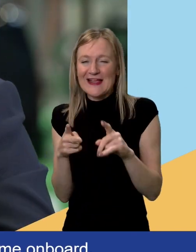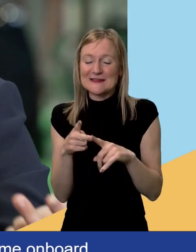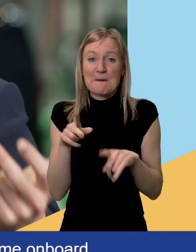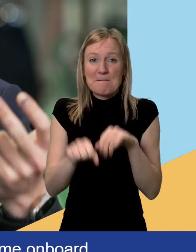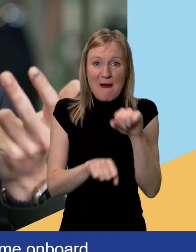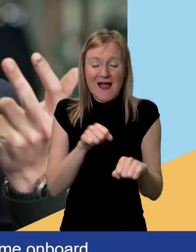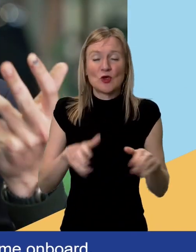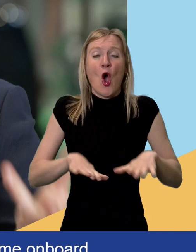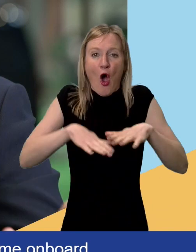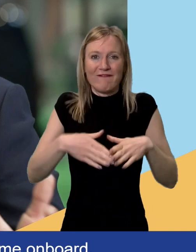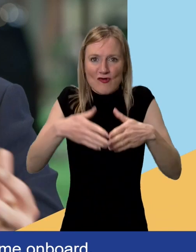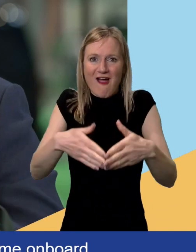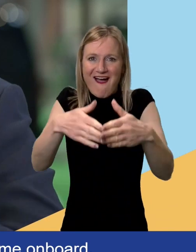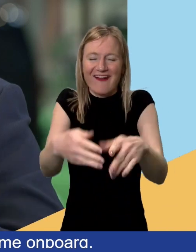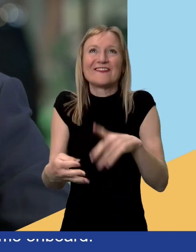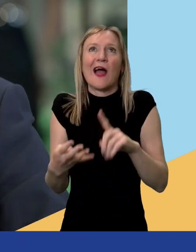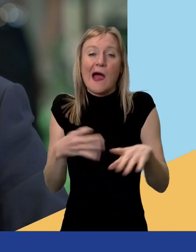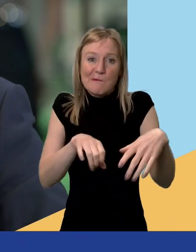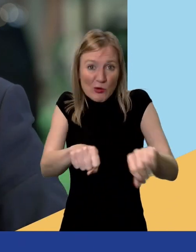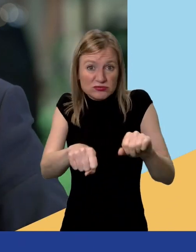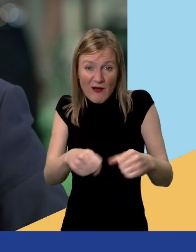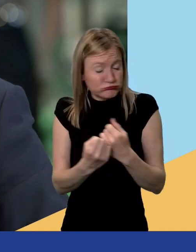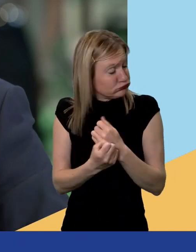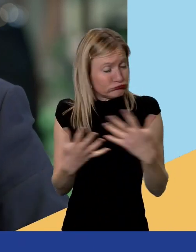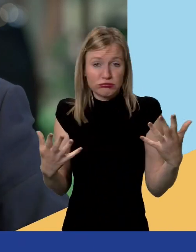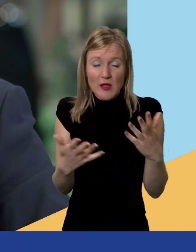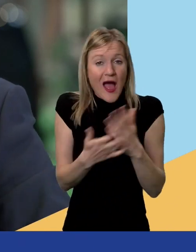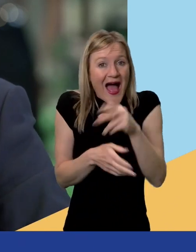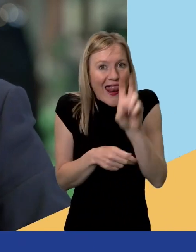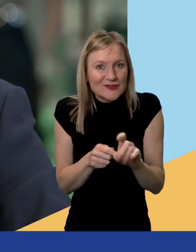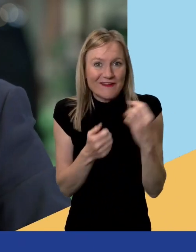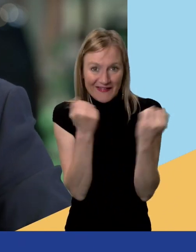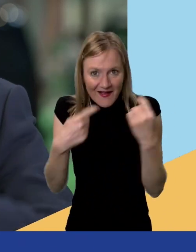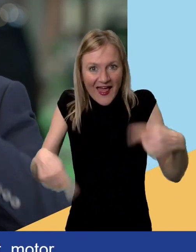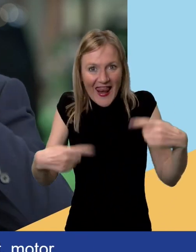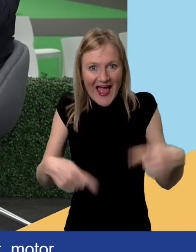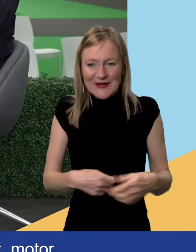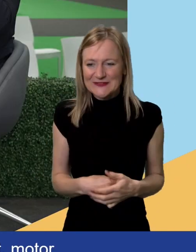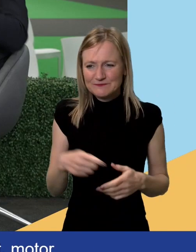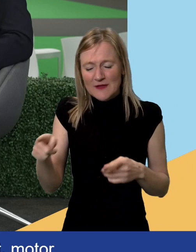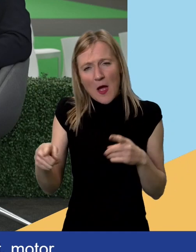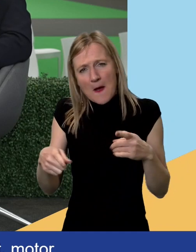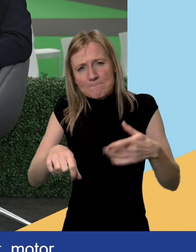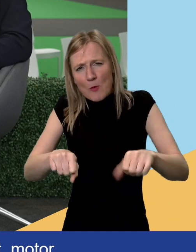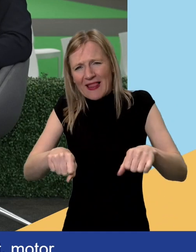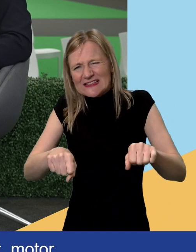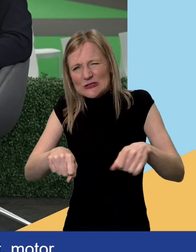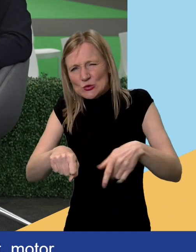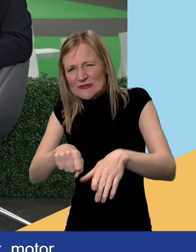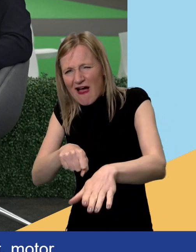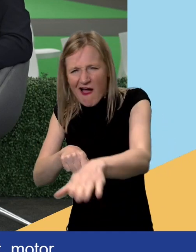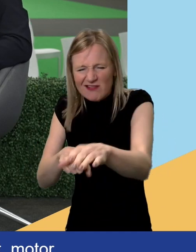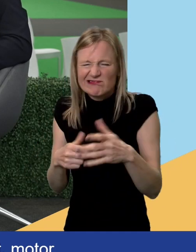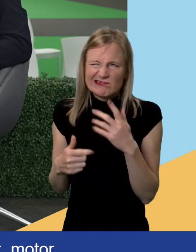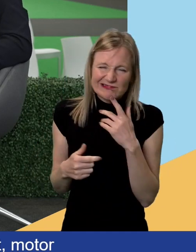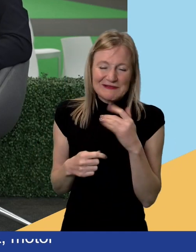hovercraft, motorbikes, anything electric. As as it's electric. They can come along. Probably not a mobility scooter. I don't know. You might need